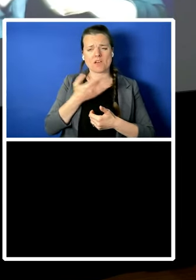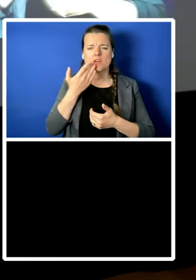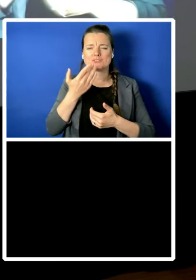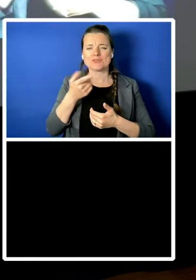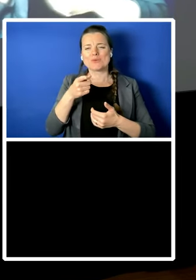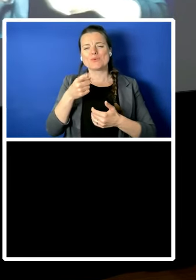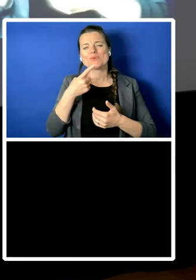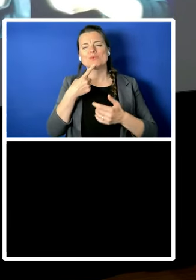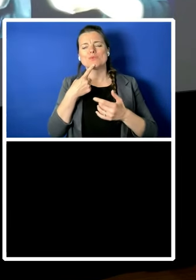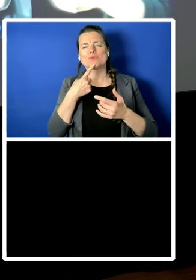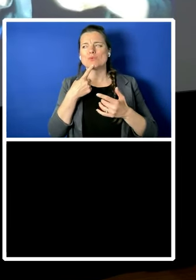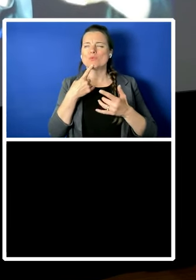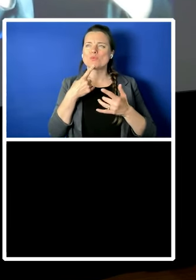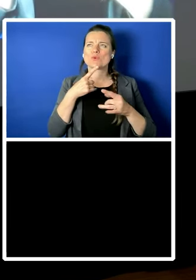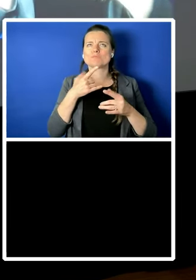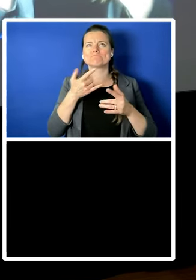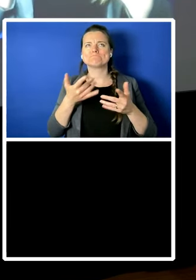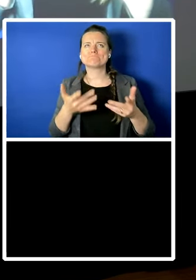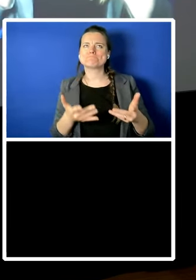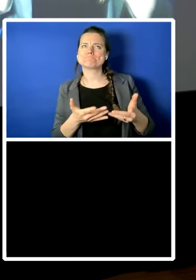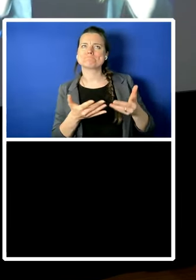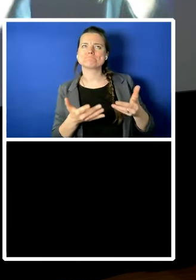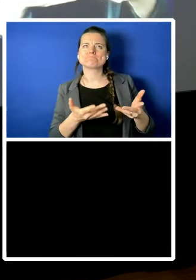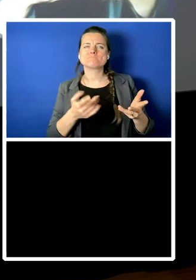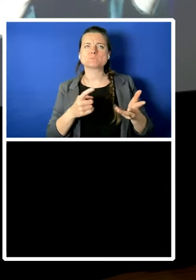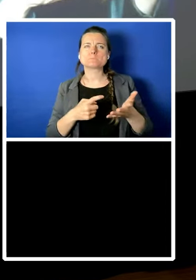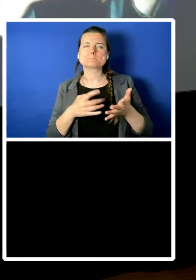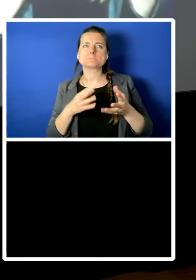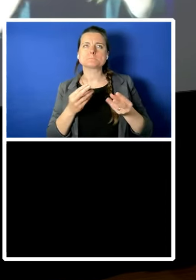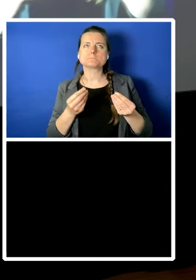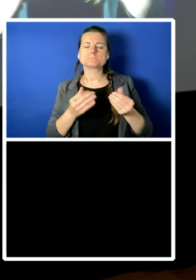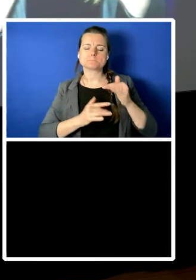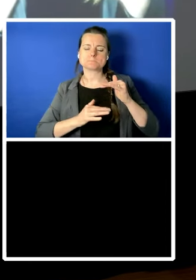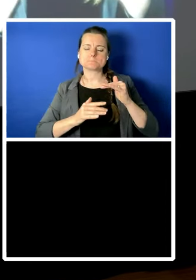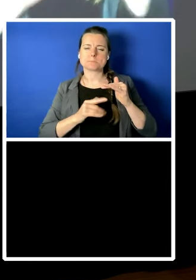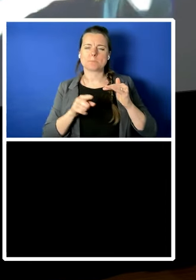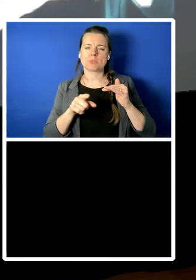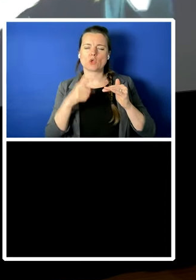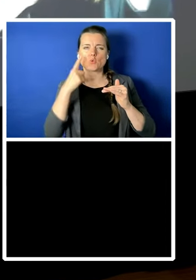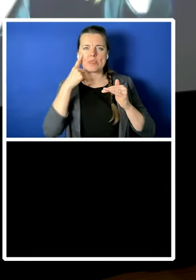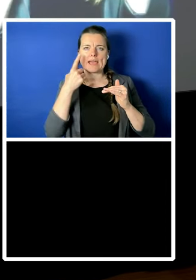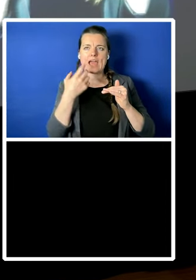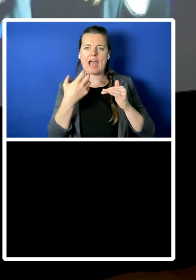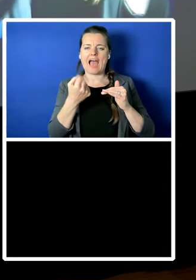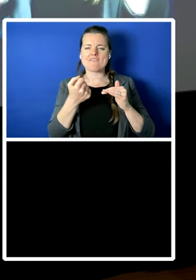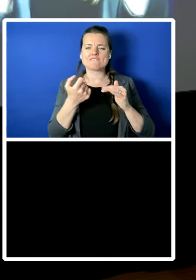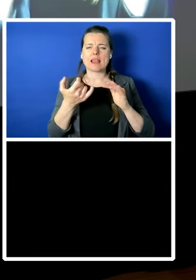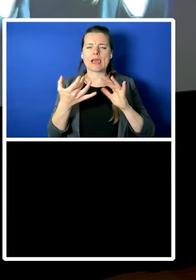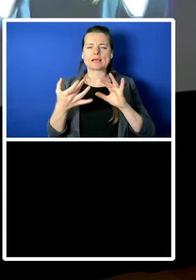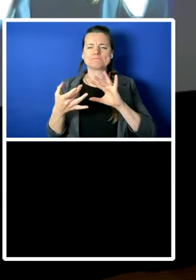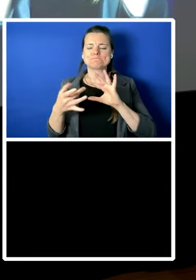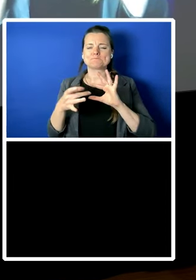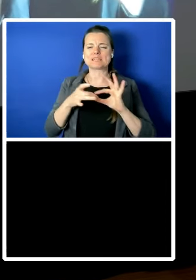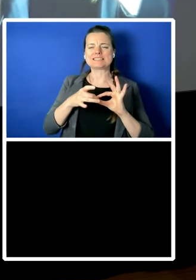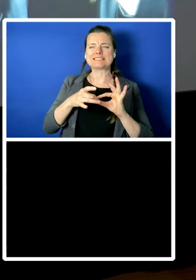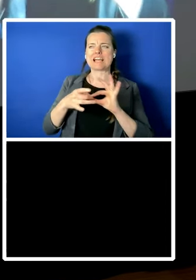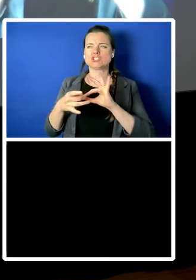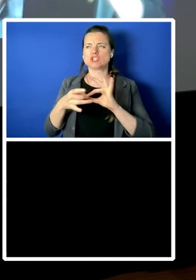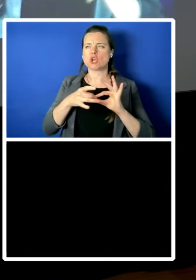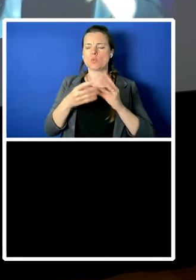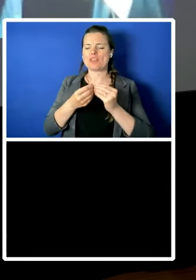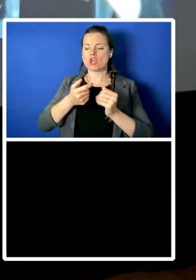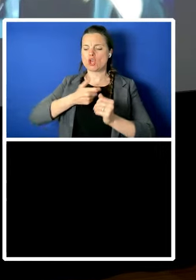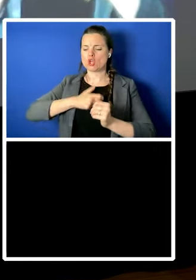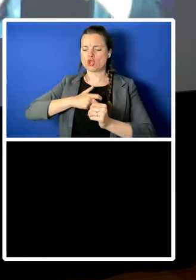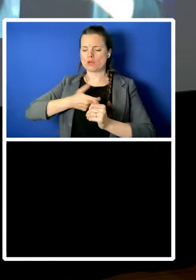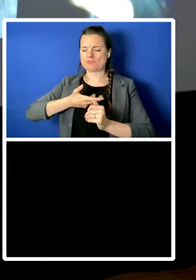you think that there's a there's a tension between human rights and environmental rights well there are are